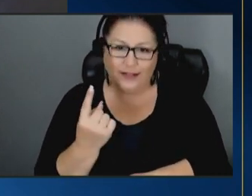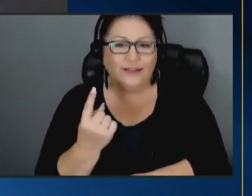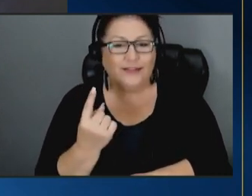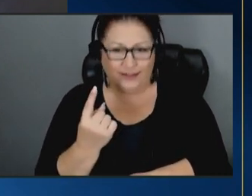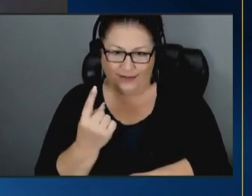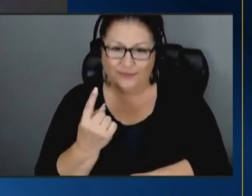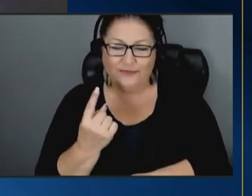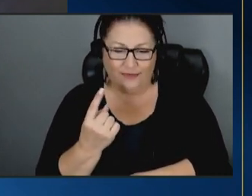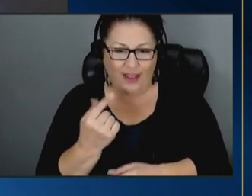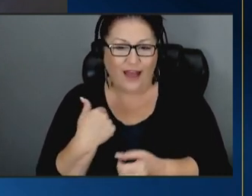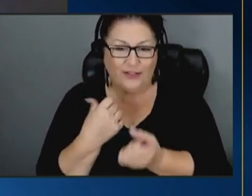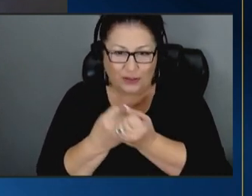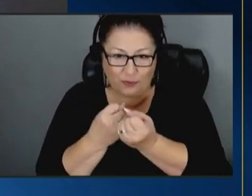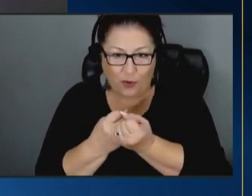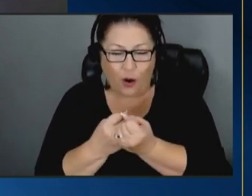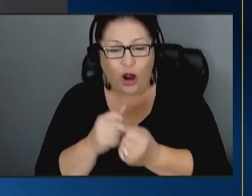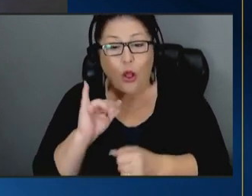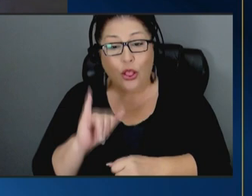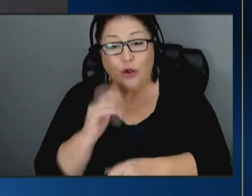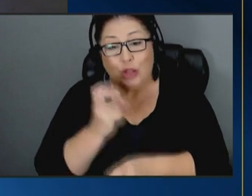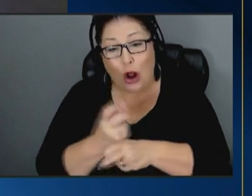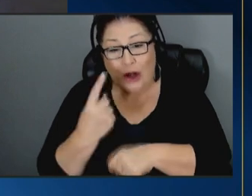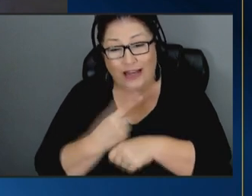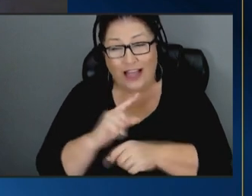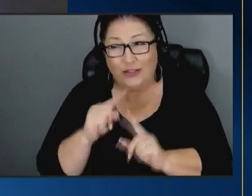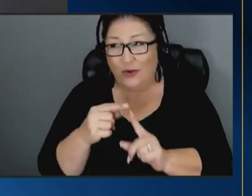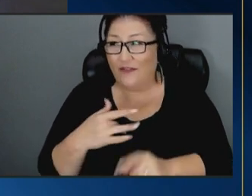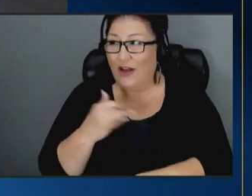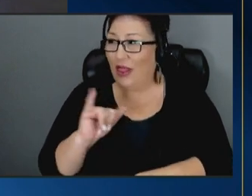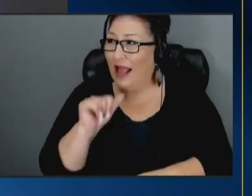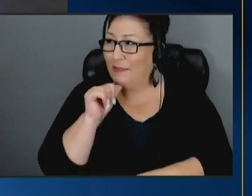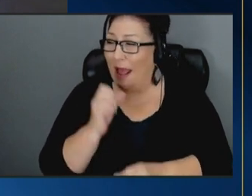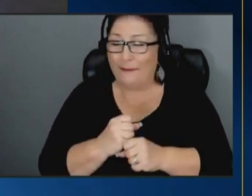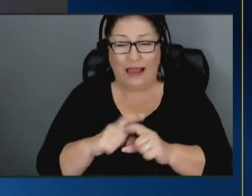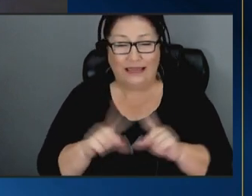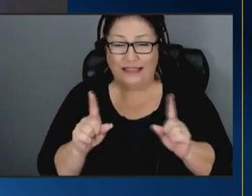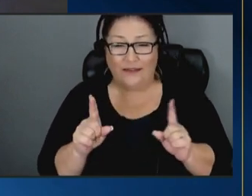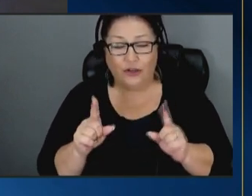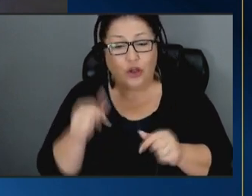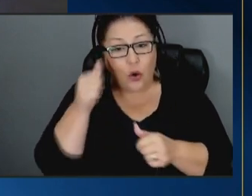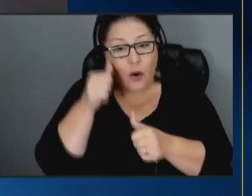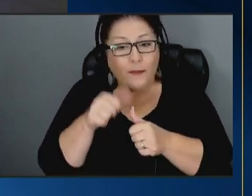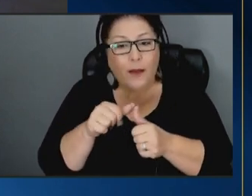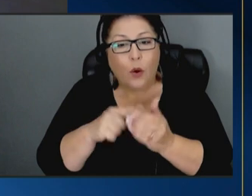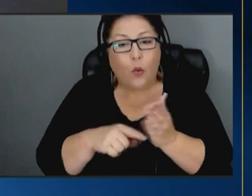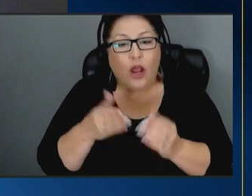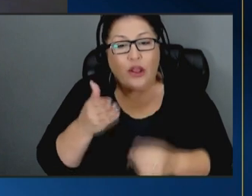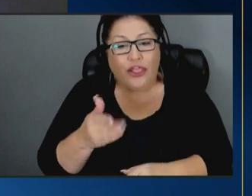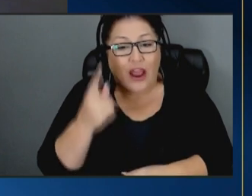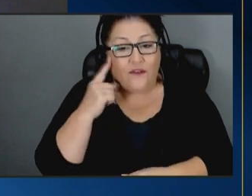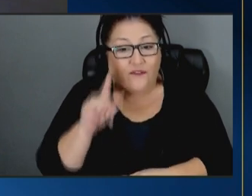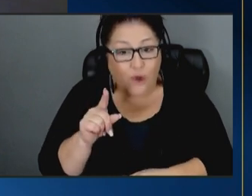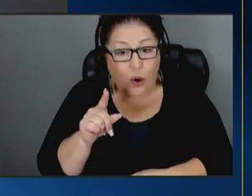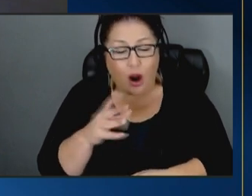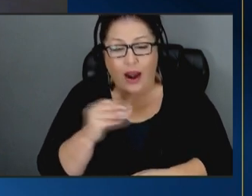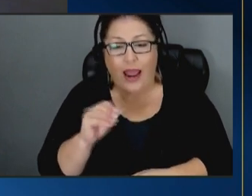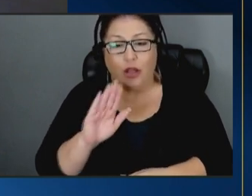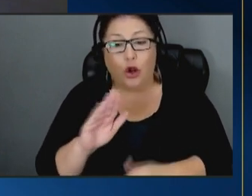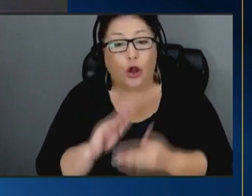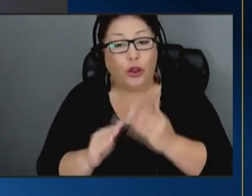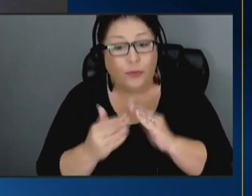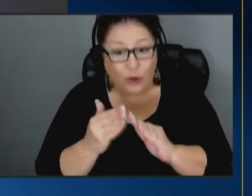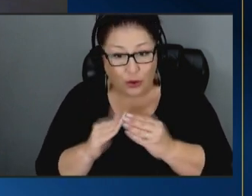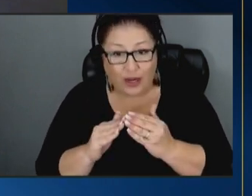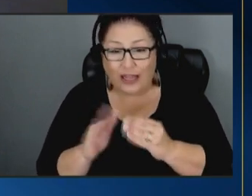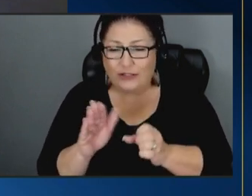support on those hard days when you feel like you're not making a difference you remember what you're there for and that your community is